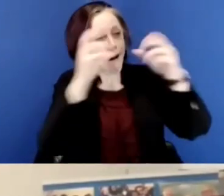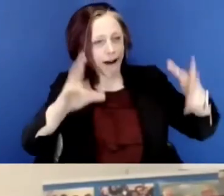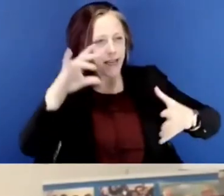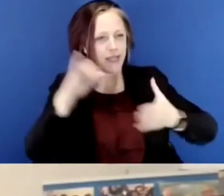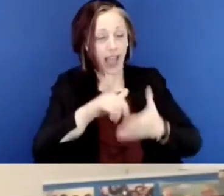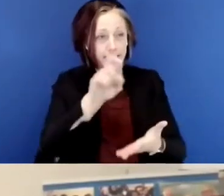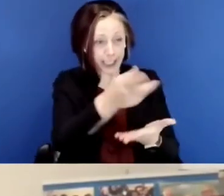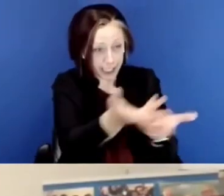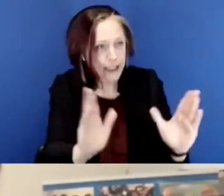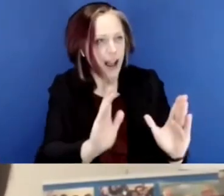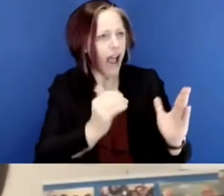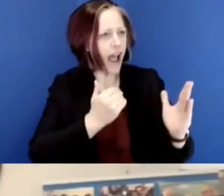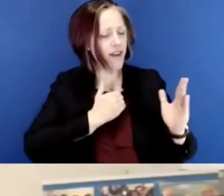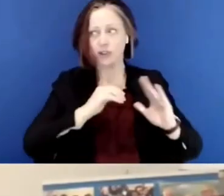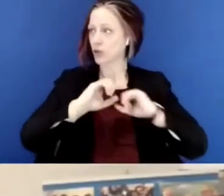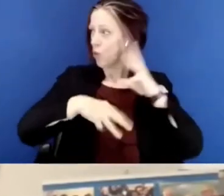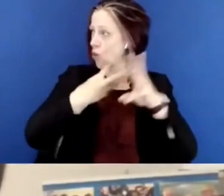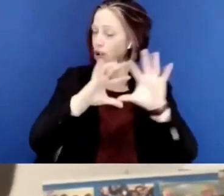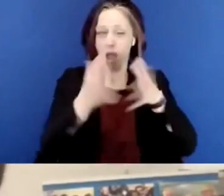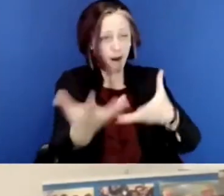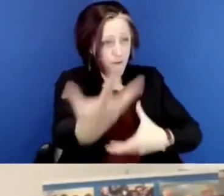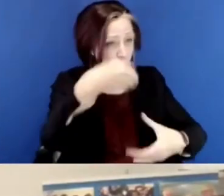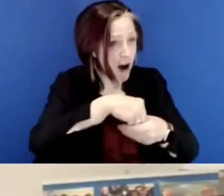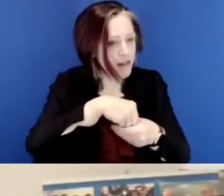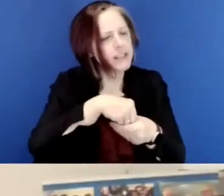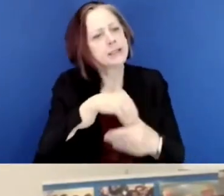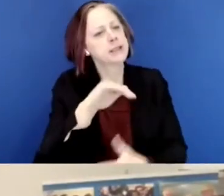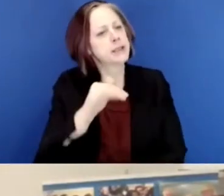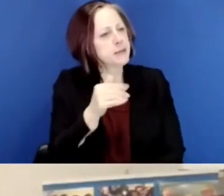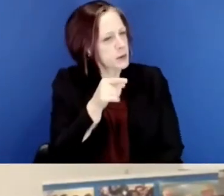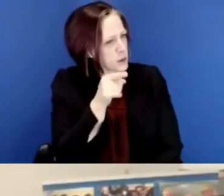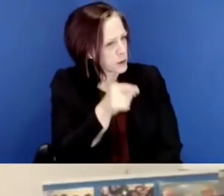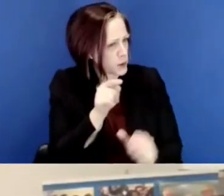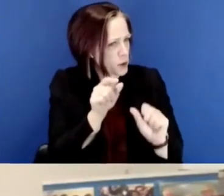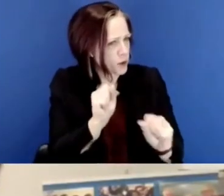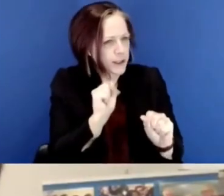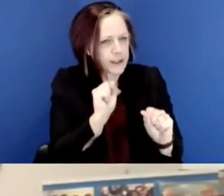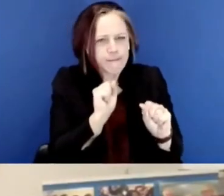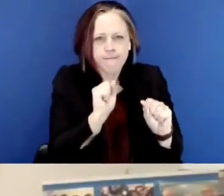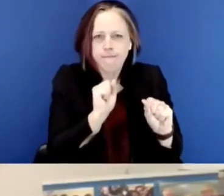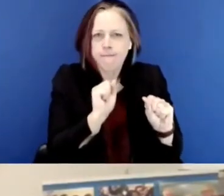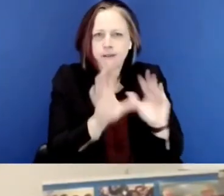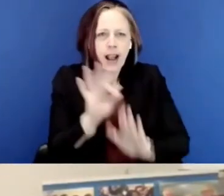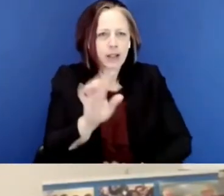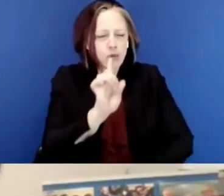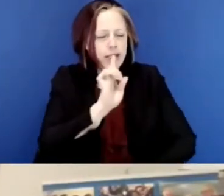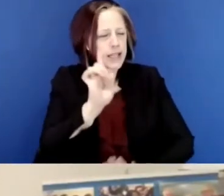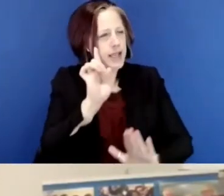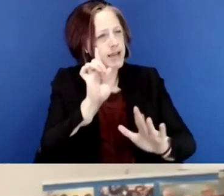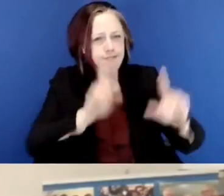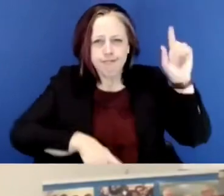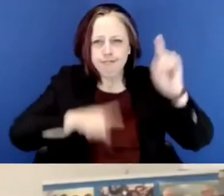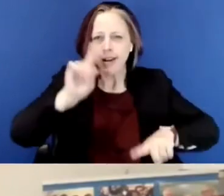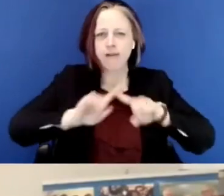saw that need to get civil society more involved, it seemed like you were able to find